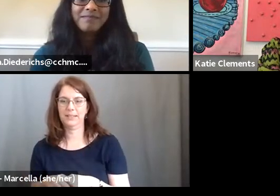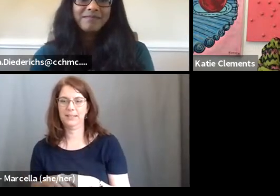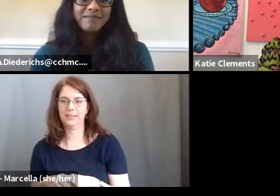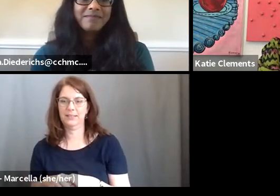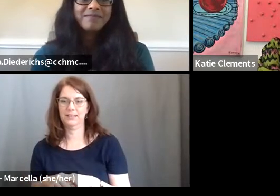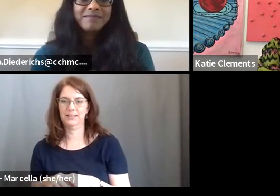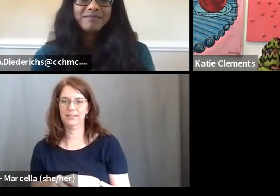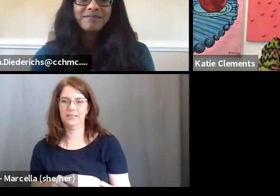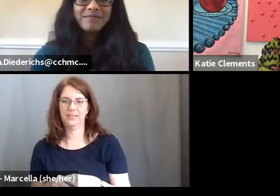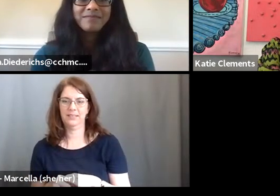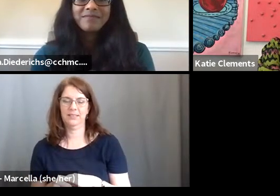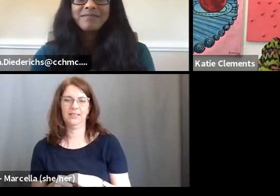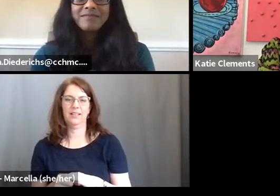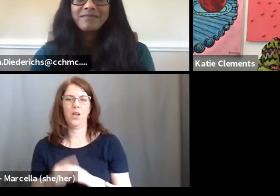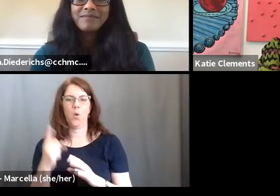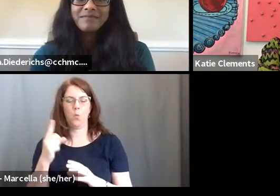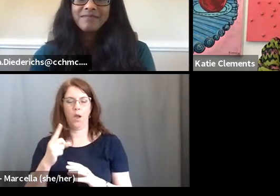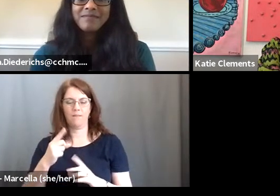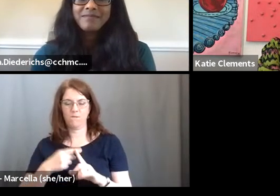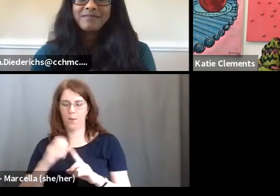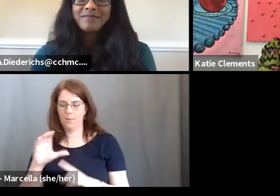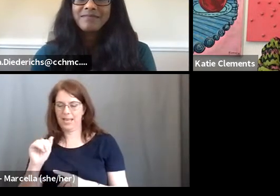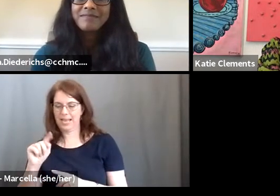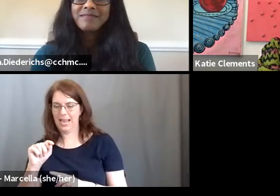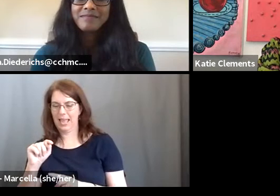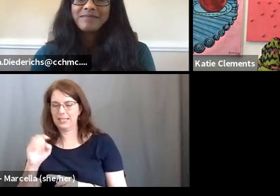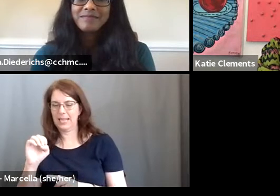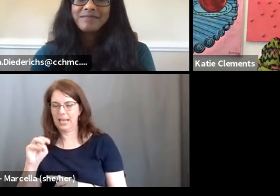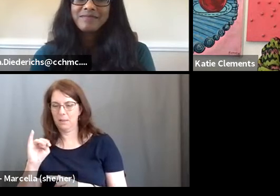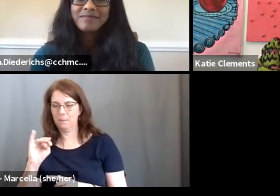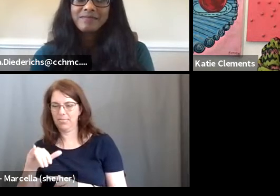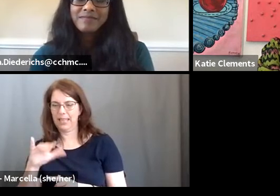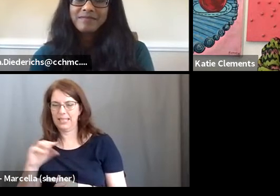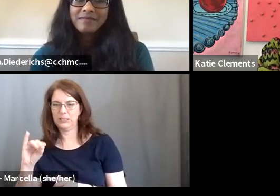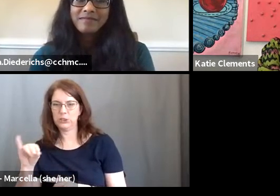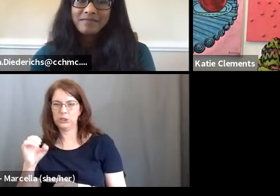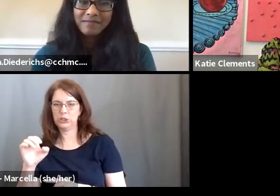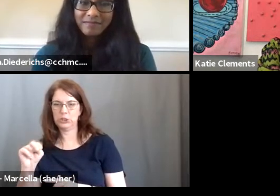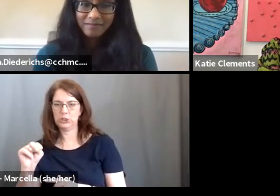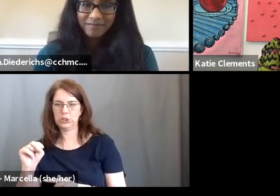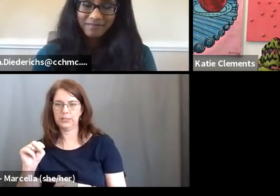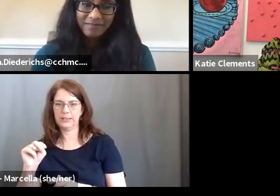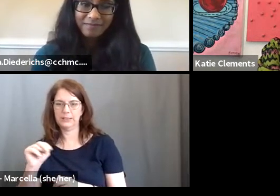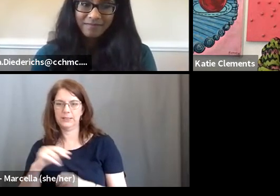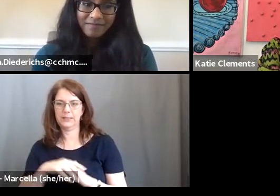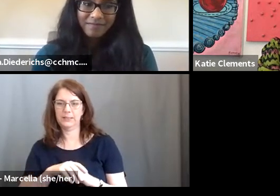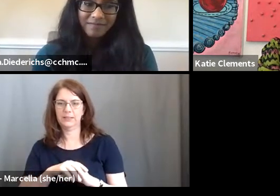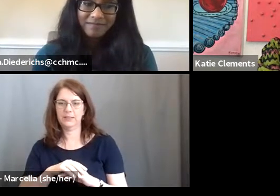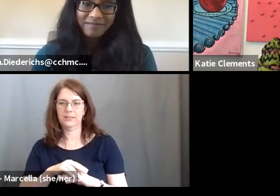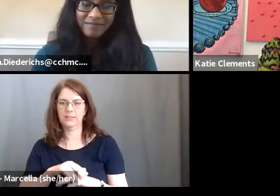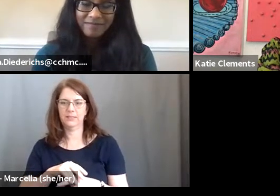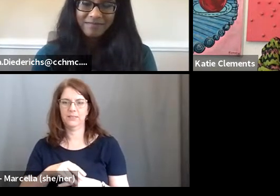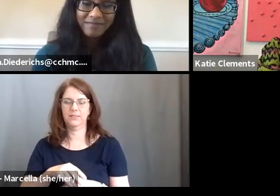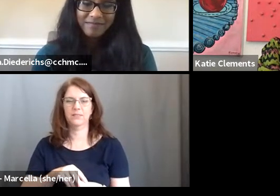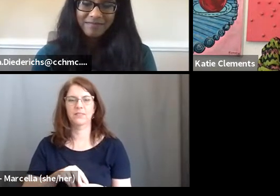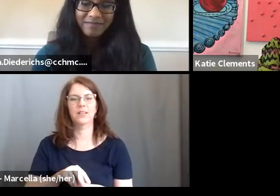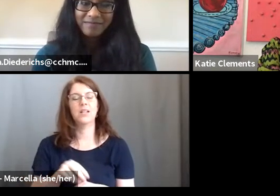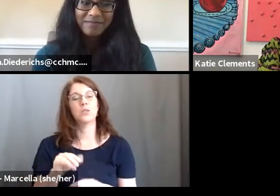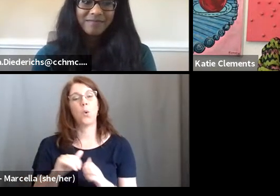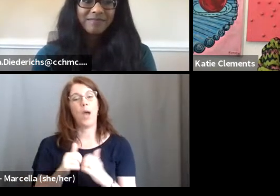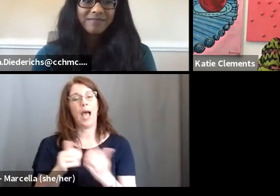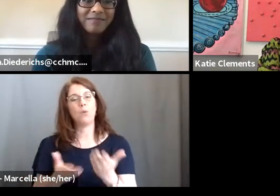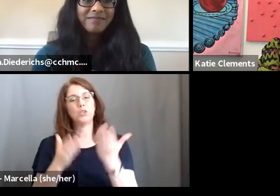one thread from Kat, Emily and Jen. So the original question was, how would you suggest, suggest